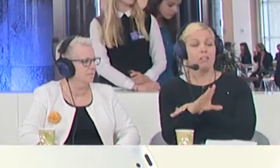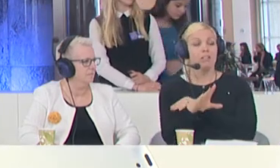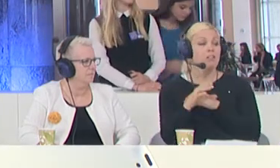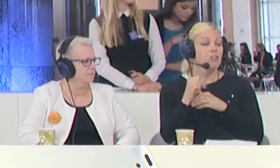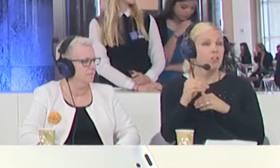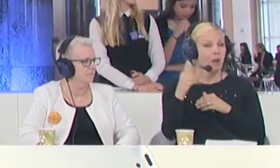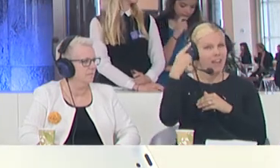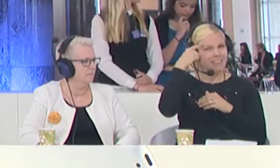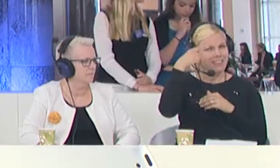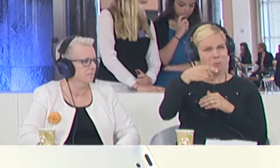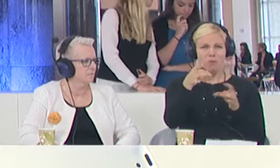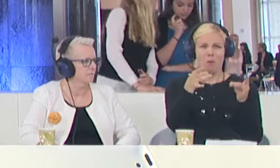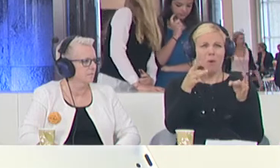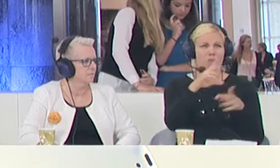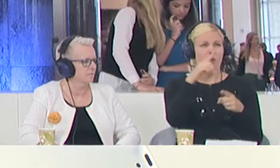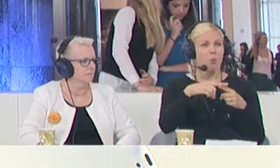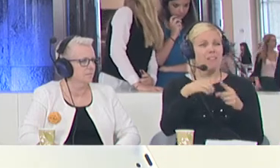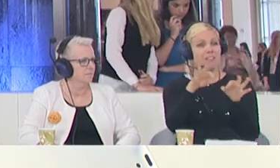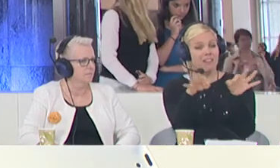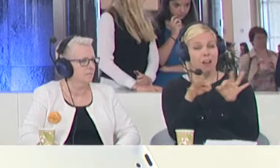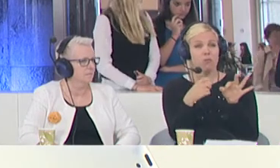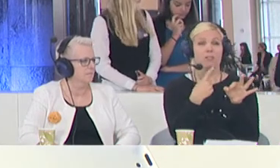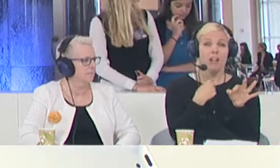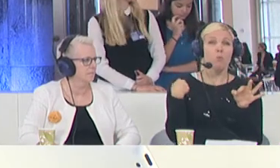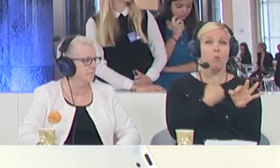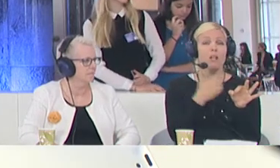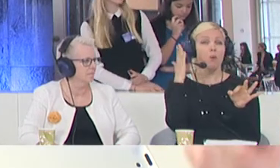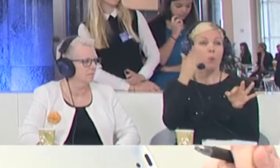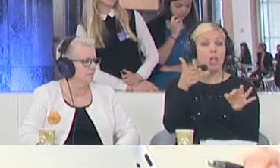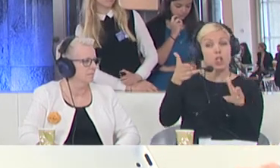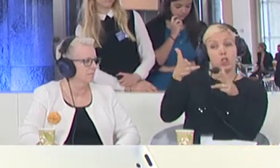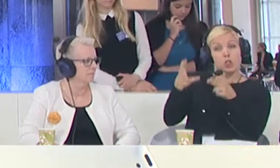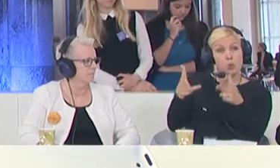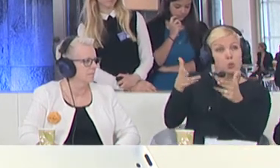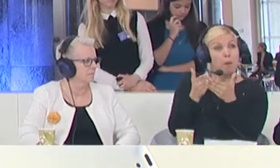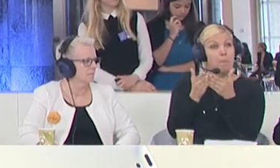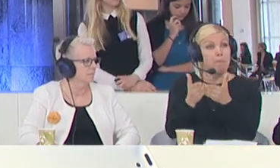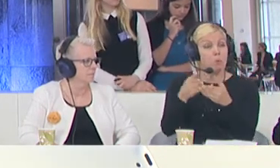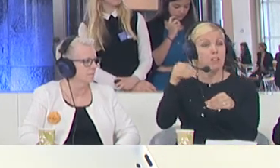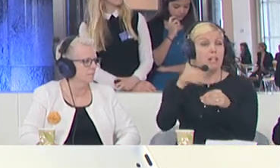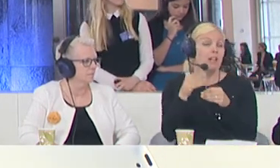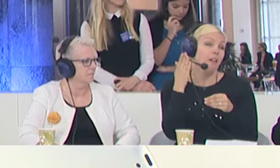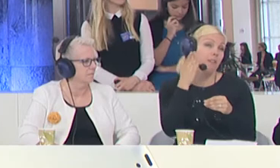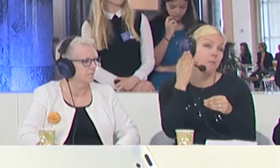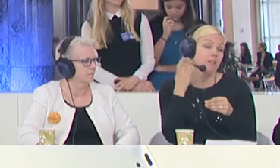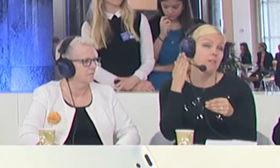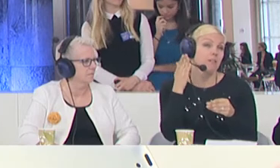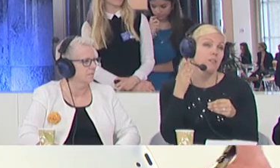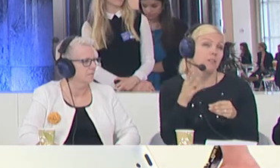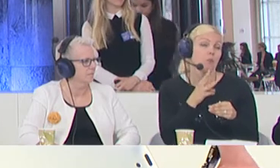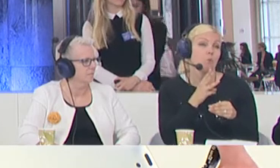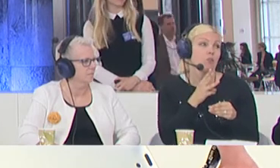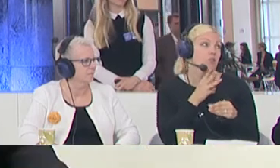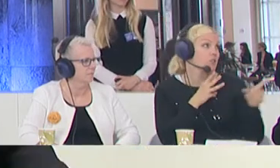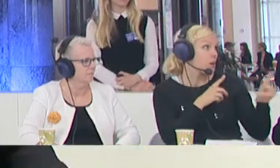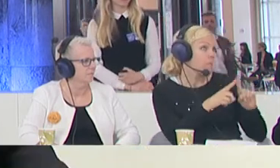to shoot the boats in the Libyan waters. I think that shows a little bit the scale of the problem when it comes to the country. It worked